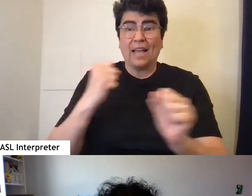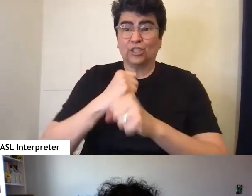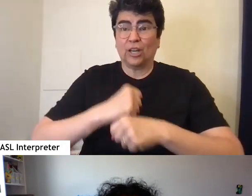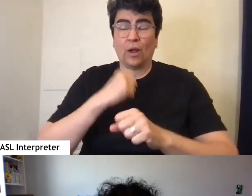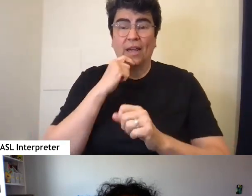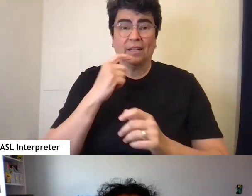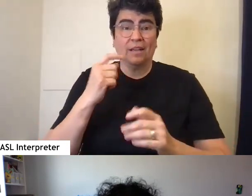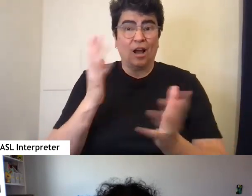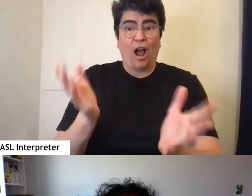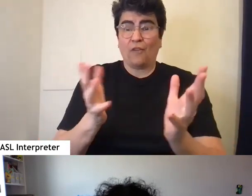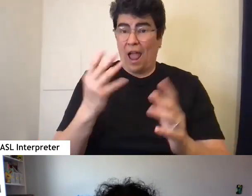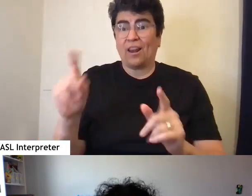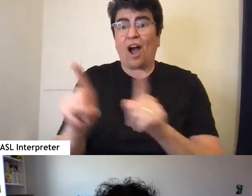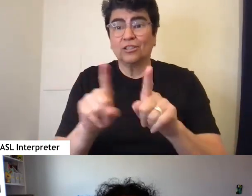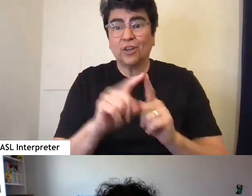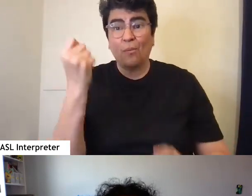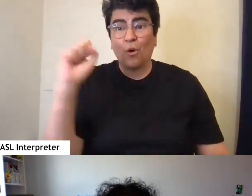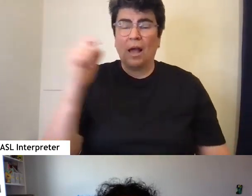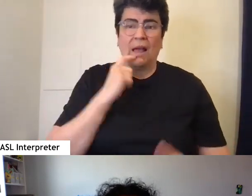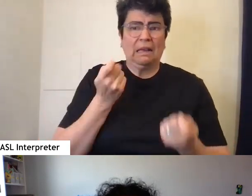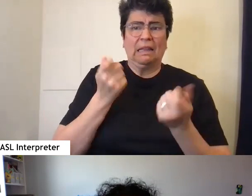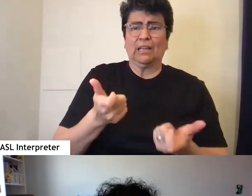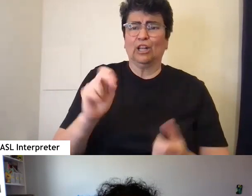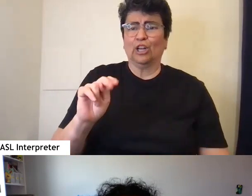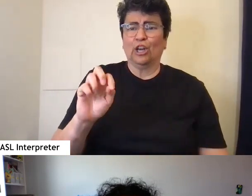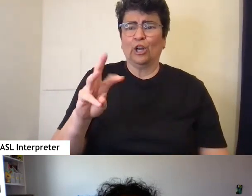protests also minor news scandals.